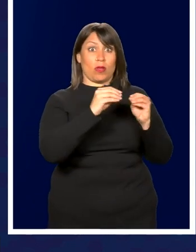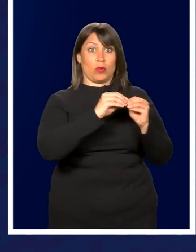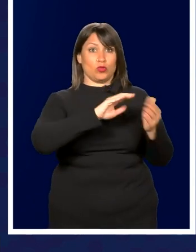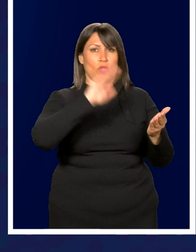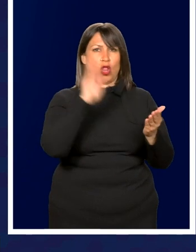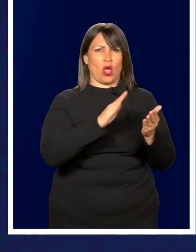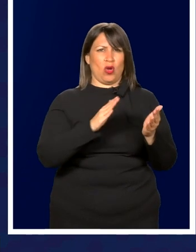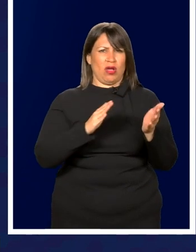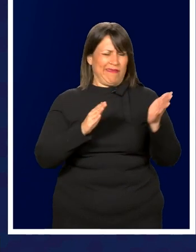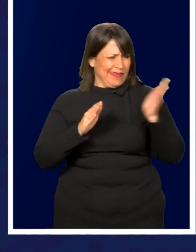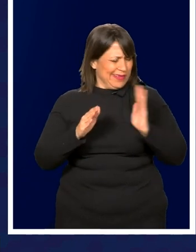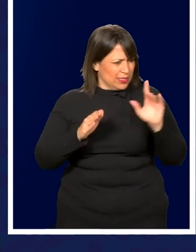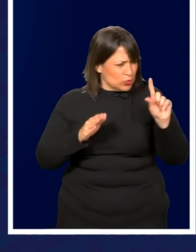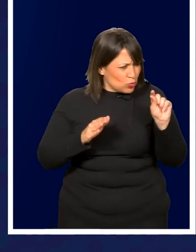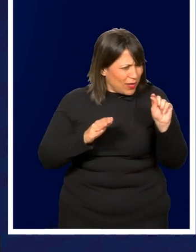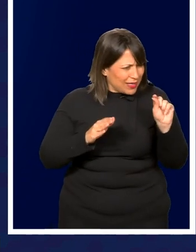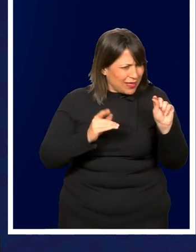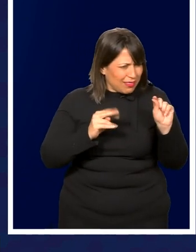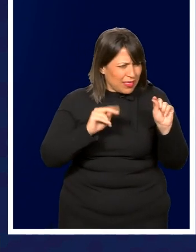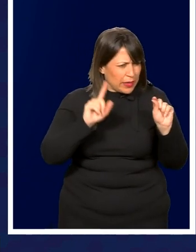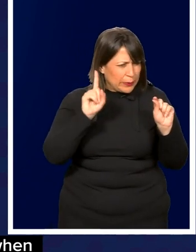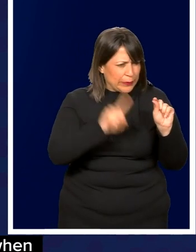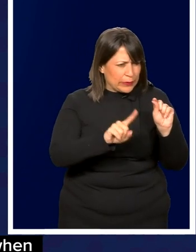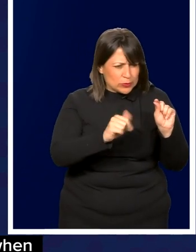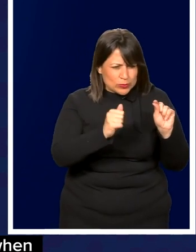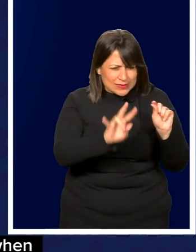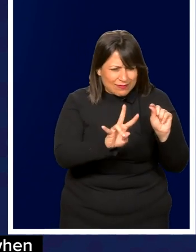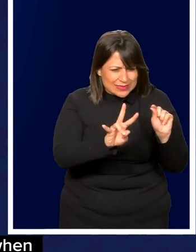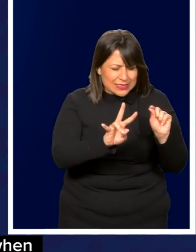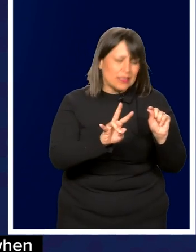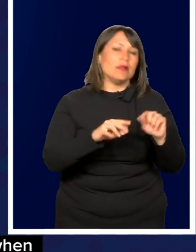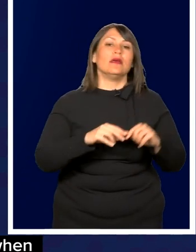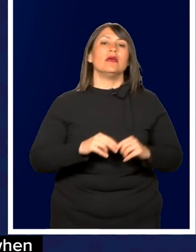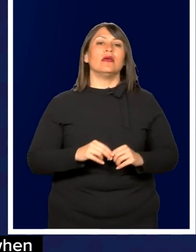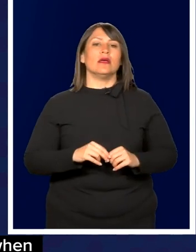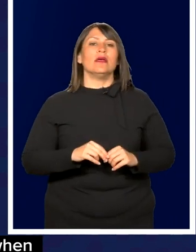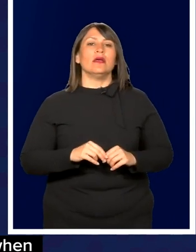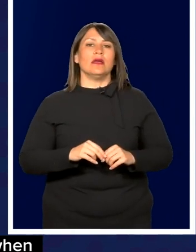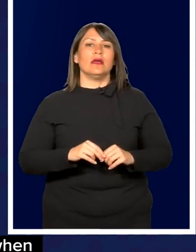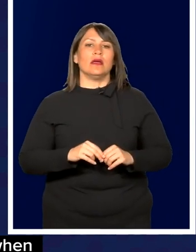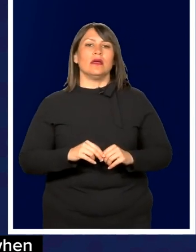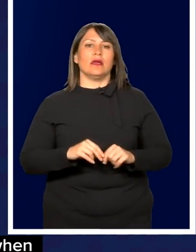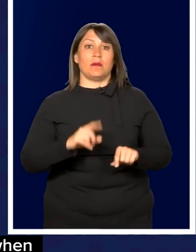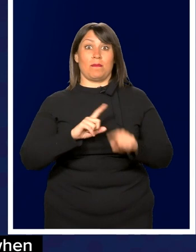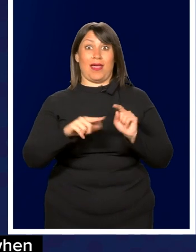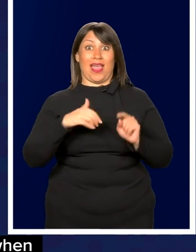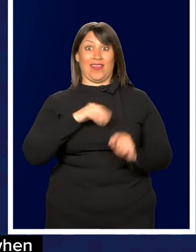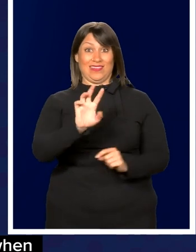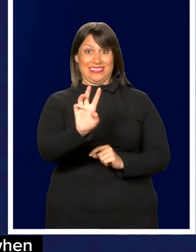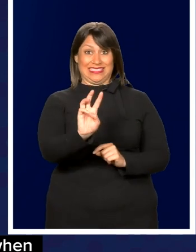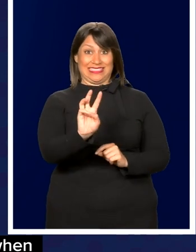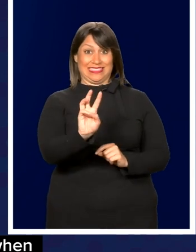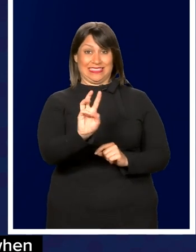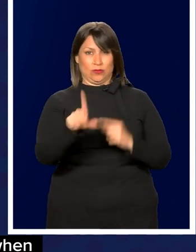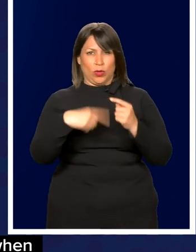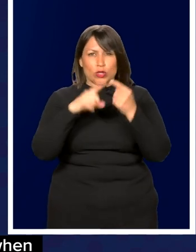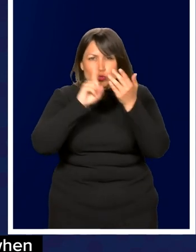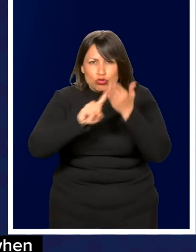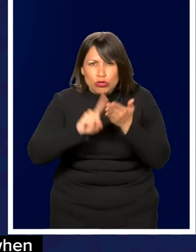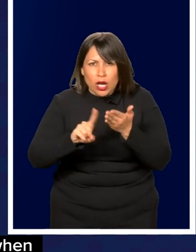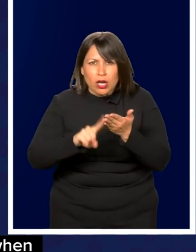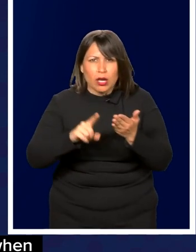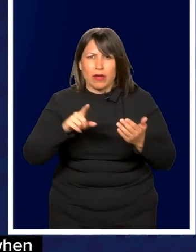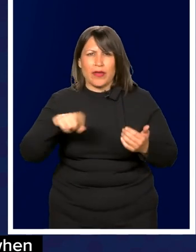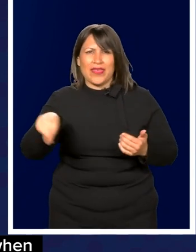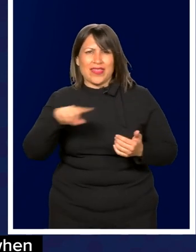were lower. They went from like 20 down to 17. But of those only, there are six of those when you check